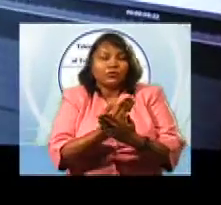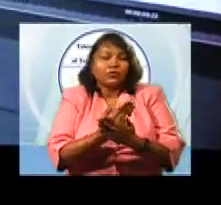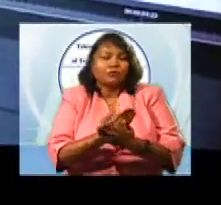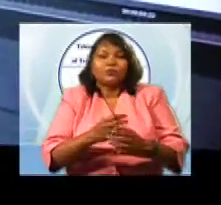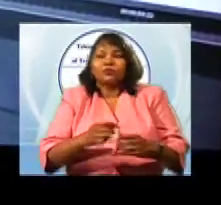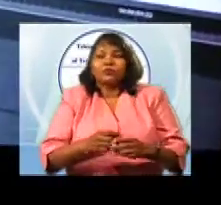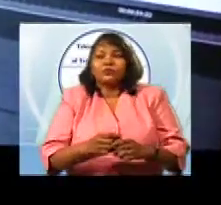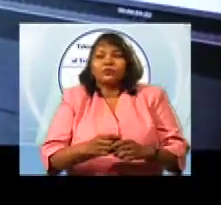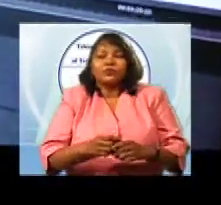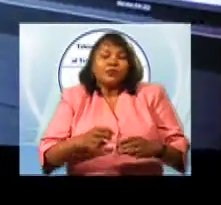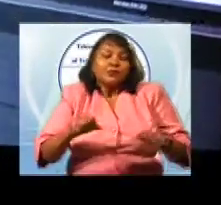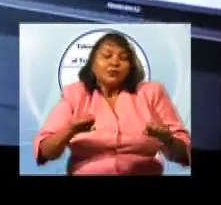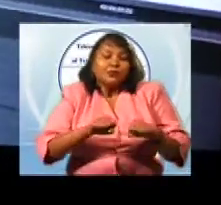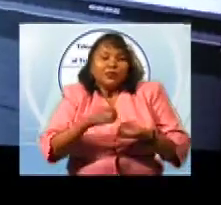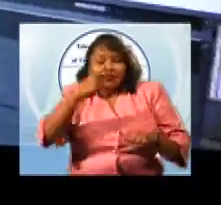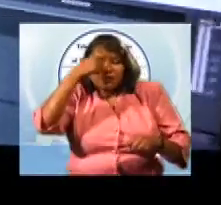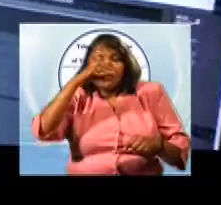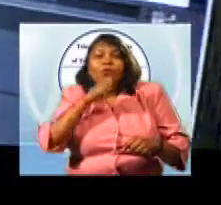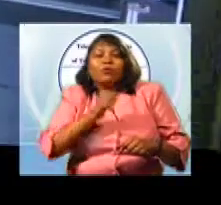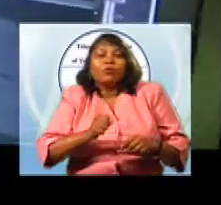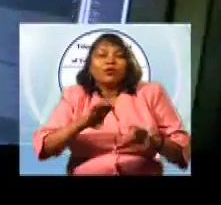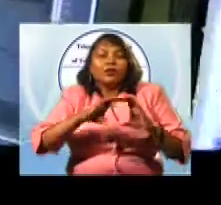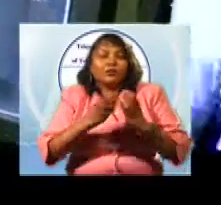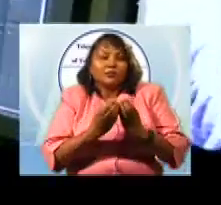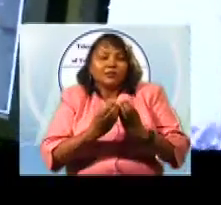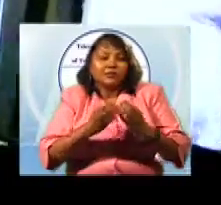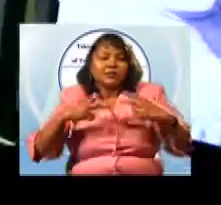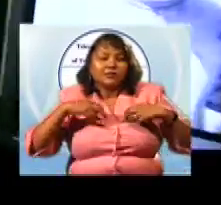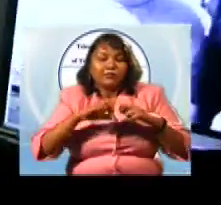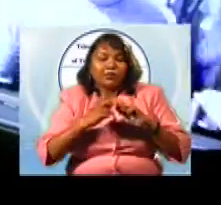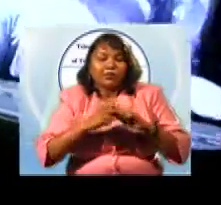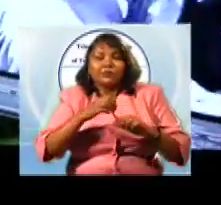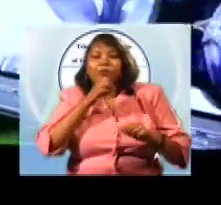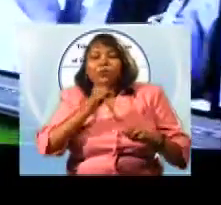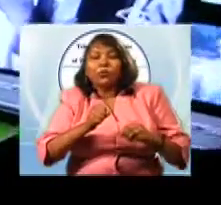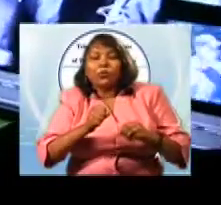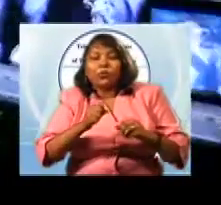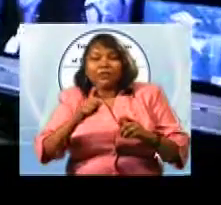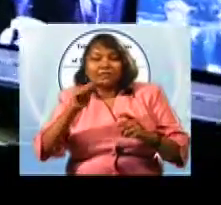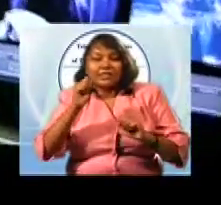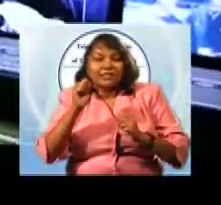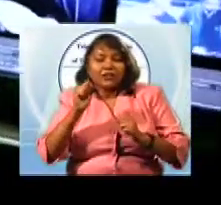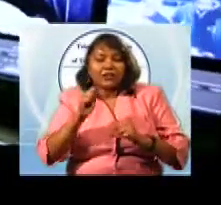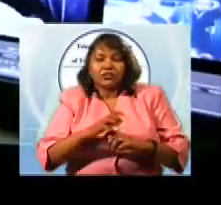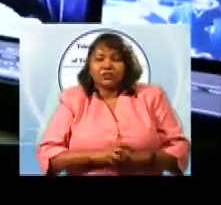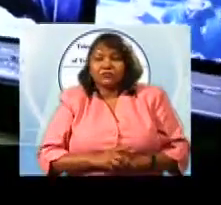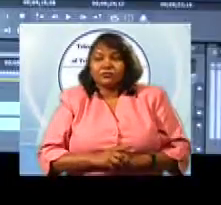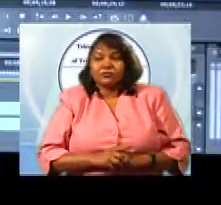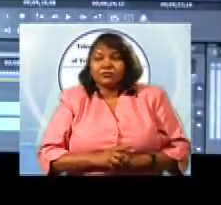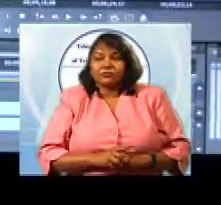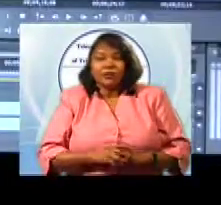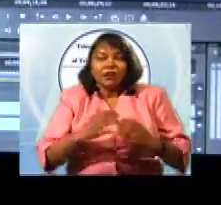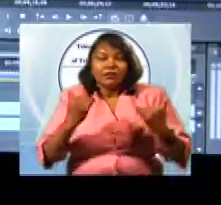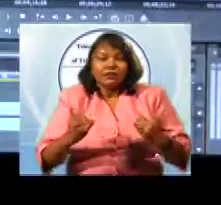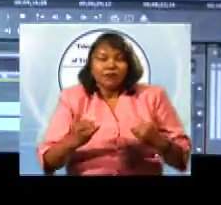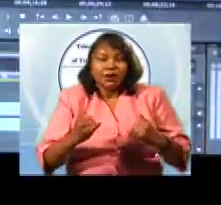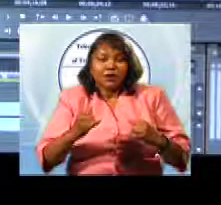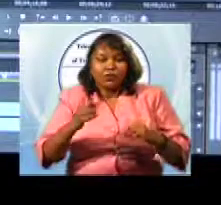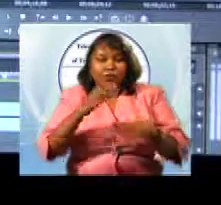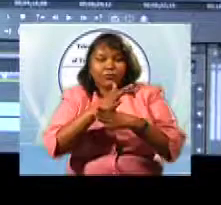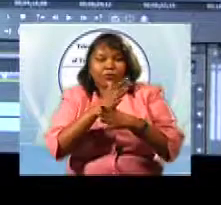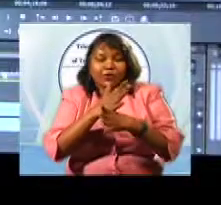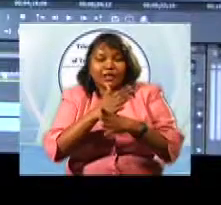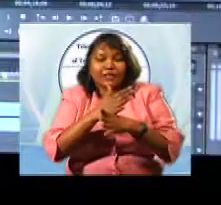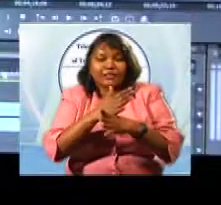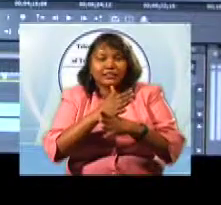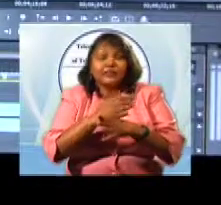many media entities today. In addition, the convergence of broadcasting, telecommunications, internet technologies